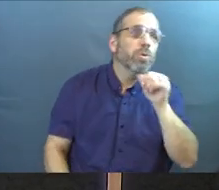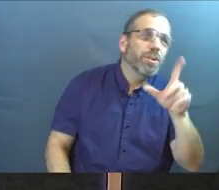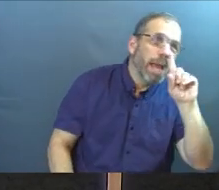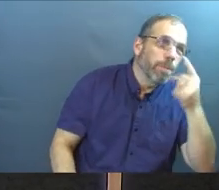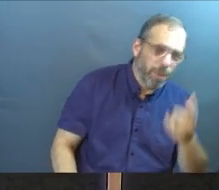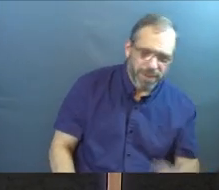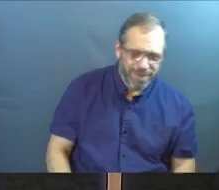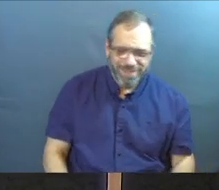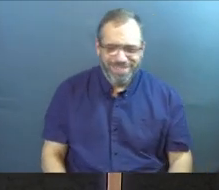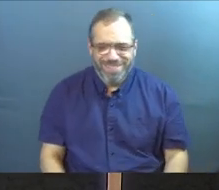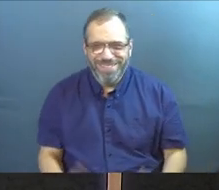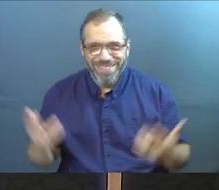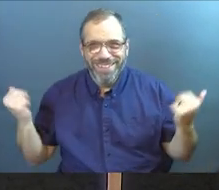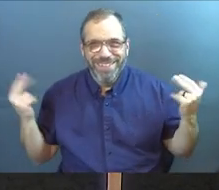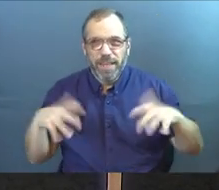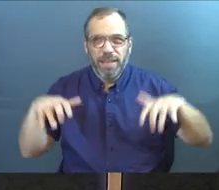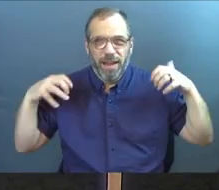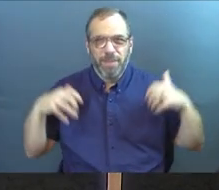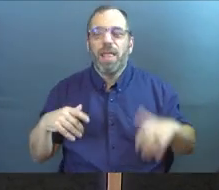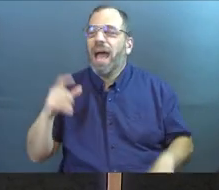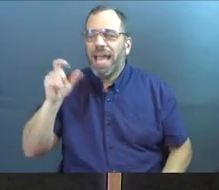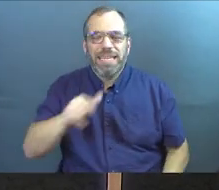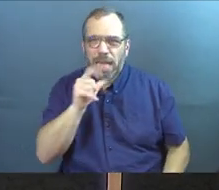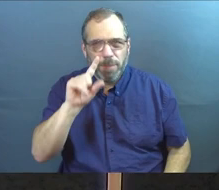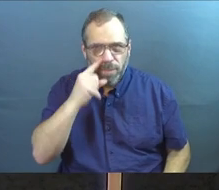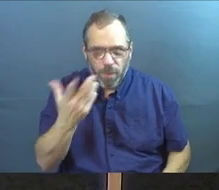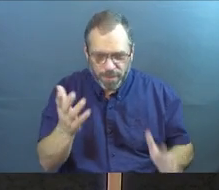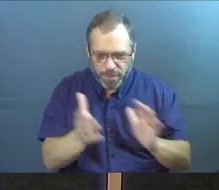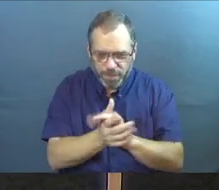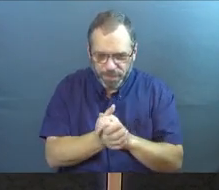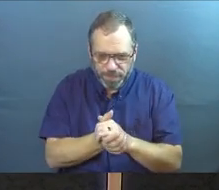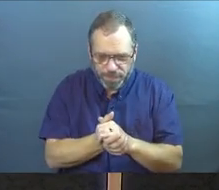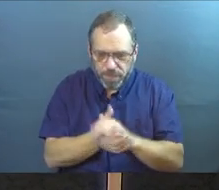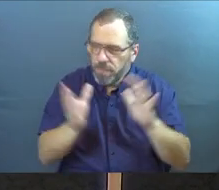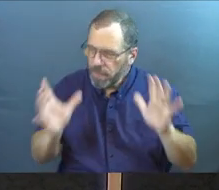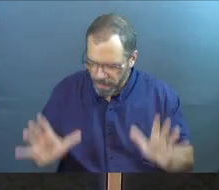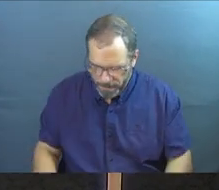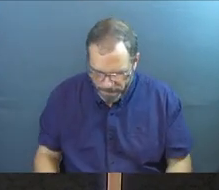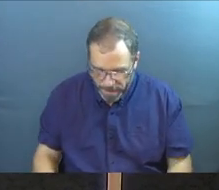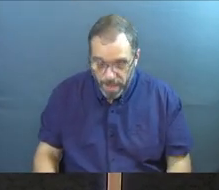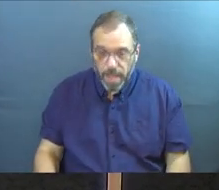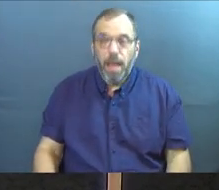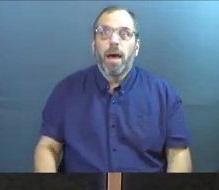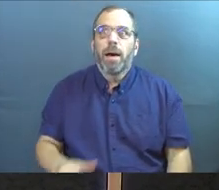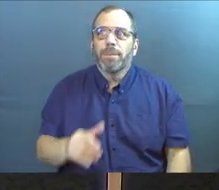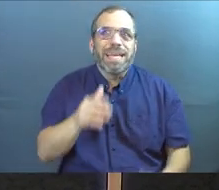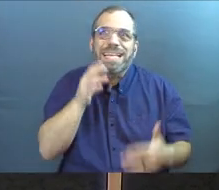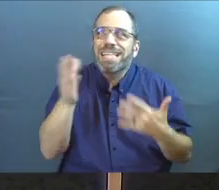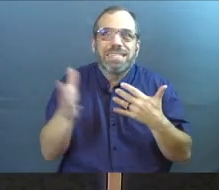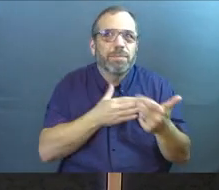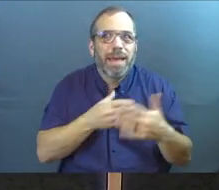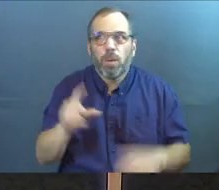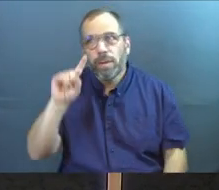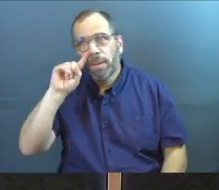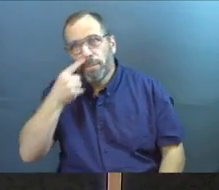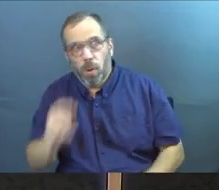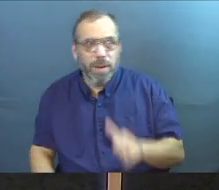I need to not be. I need to not be. But it should not matter.